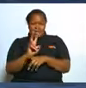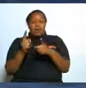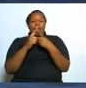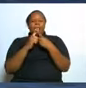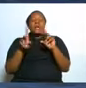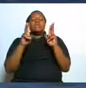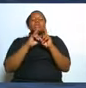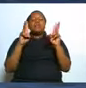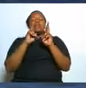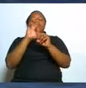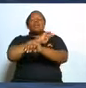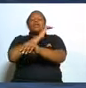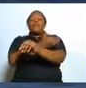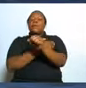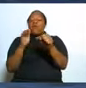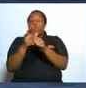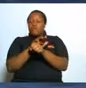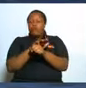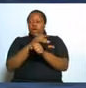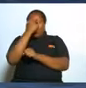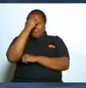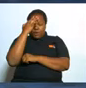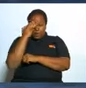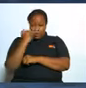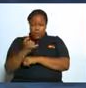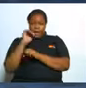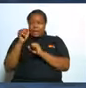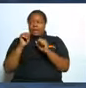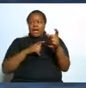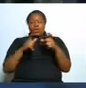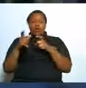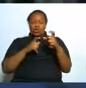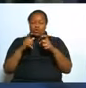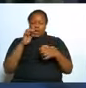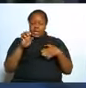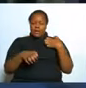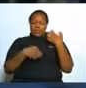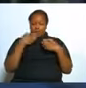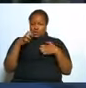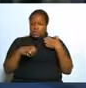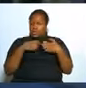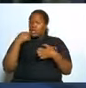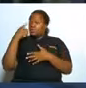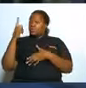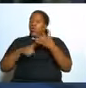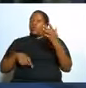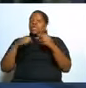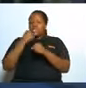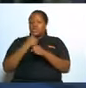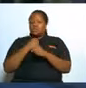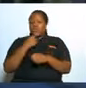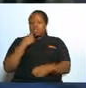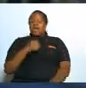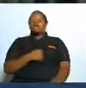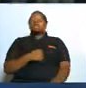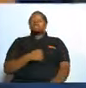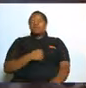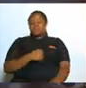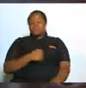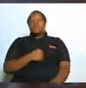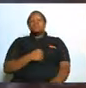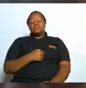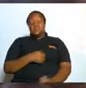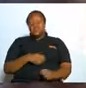they are so powerful to the extent that they can control their emotions so what they will do is just in